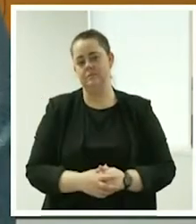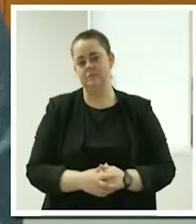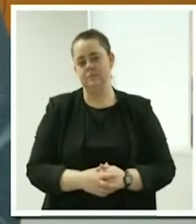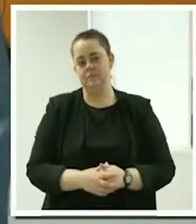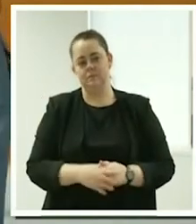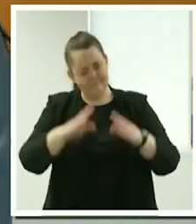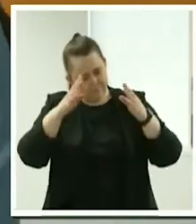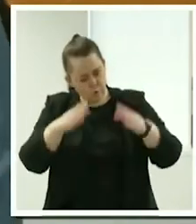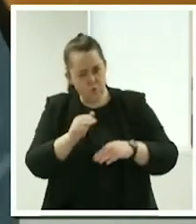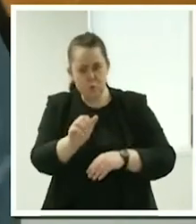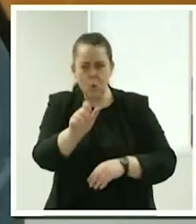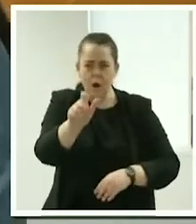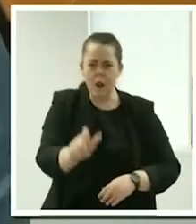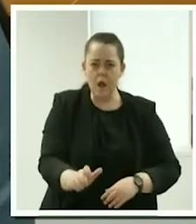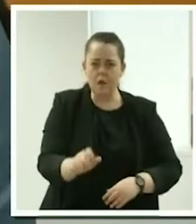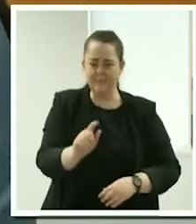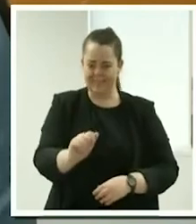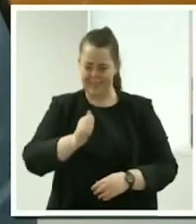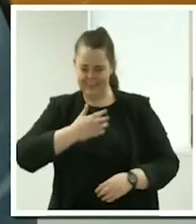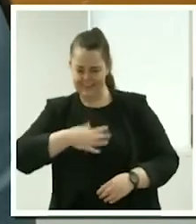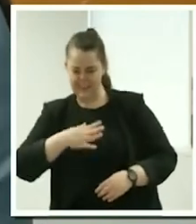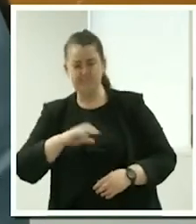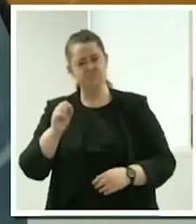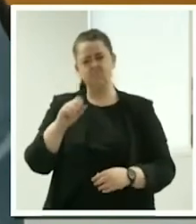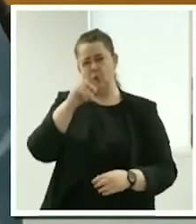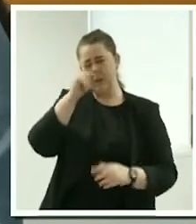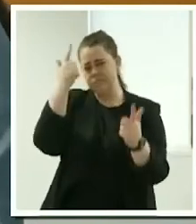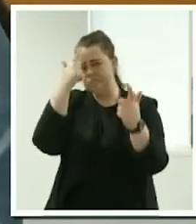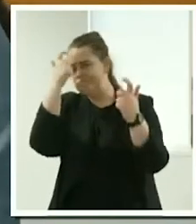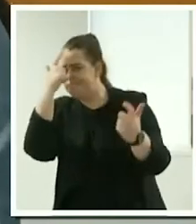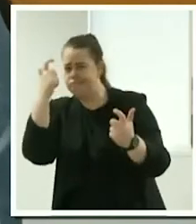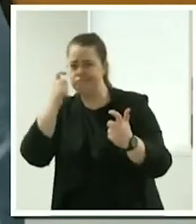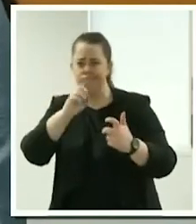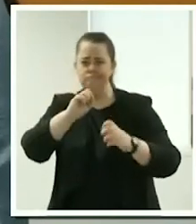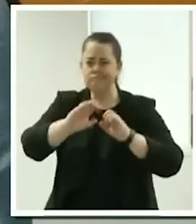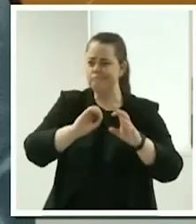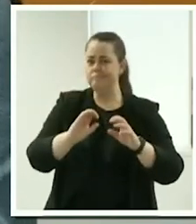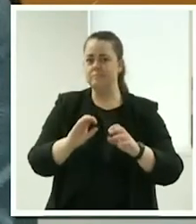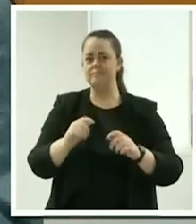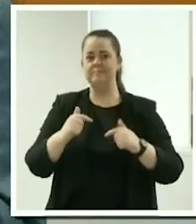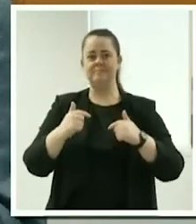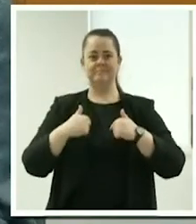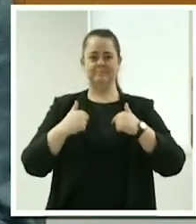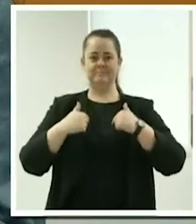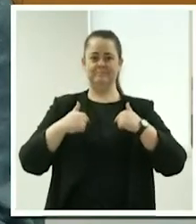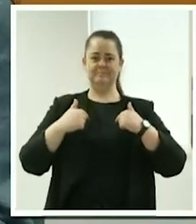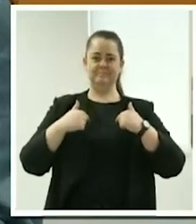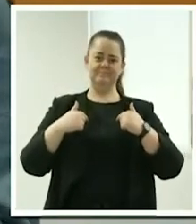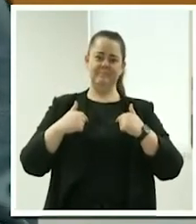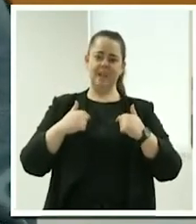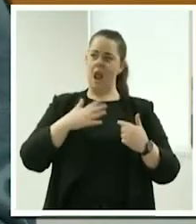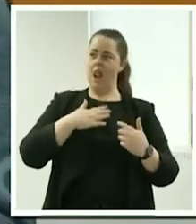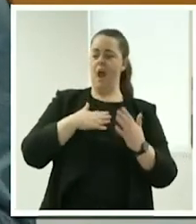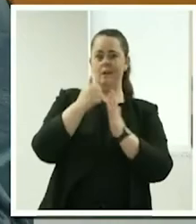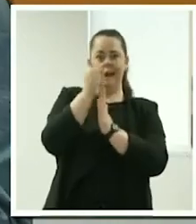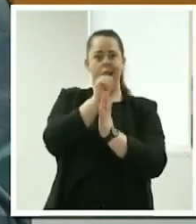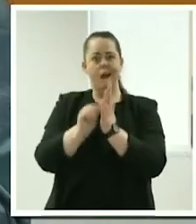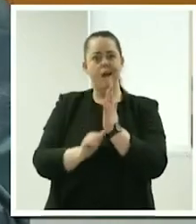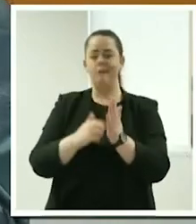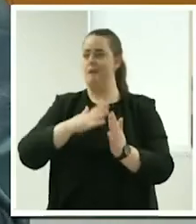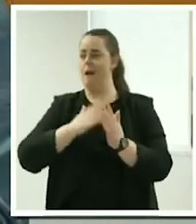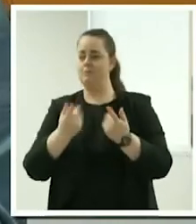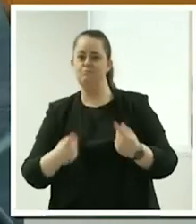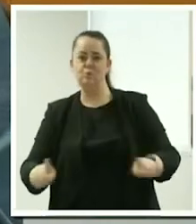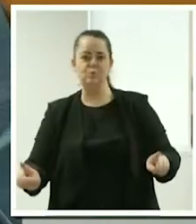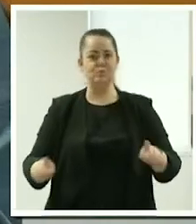have and being able to yes make those suggestions and so i'm very artistically and musically wired so i